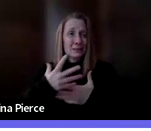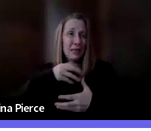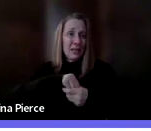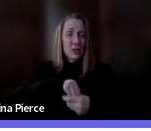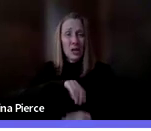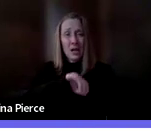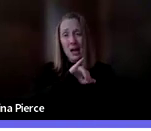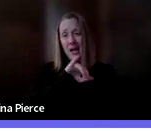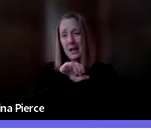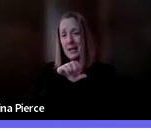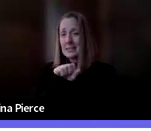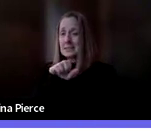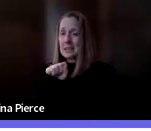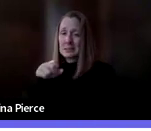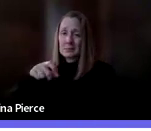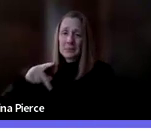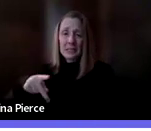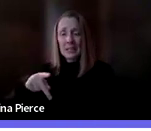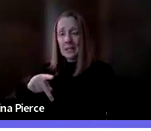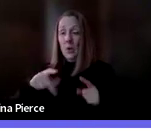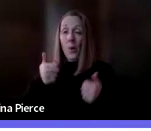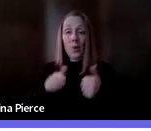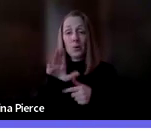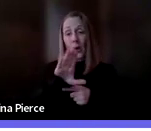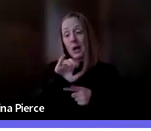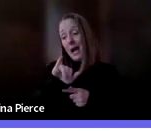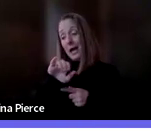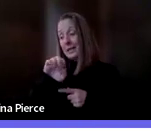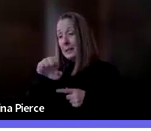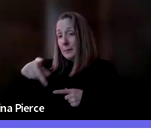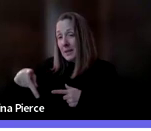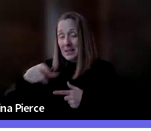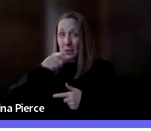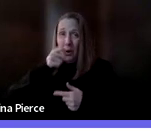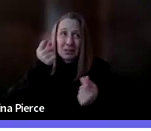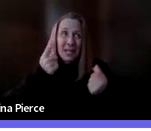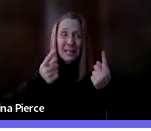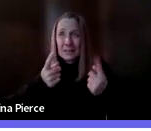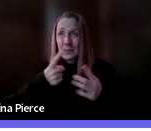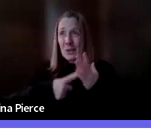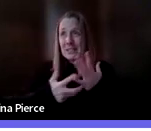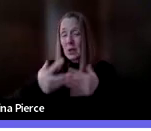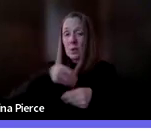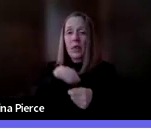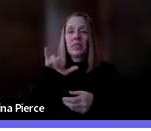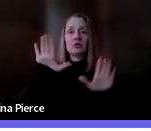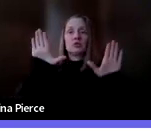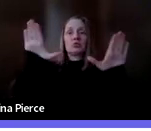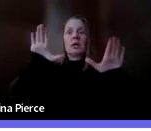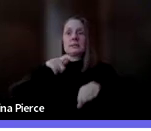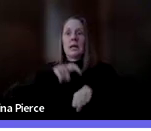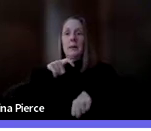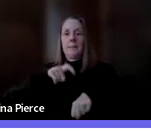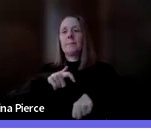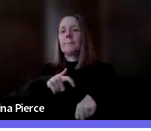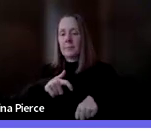your individualized family service plan or your IEP your individualized education program. That's a great time. If we're seeing